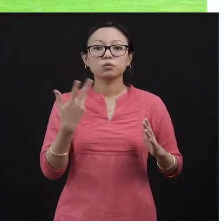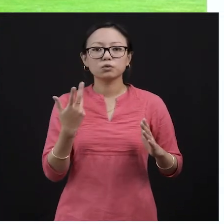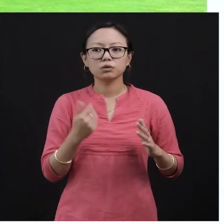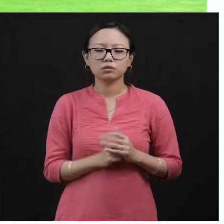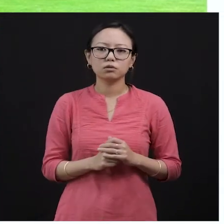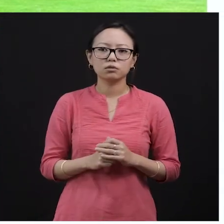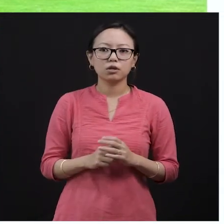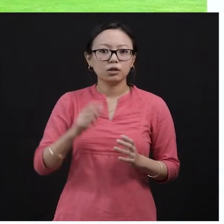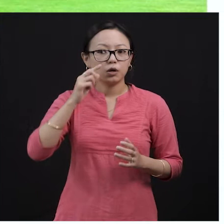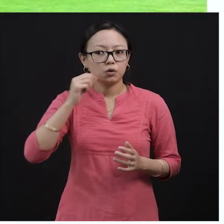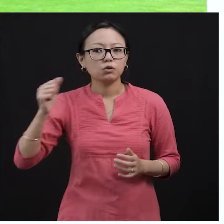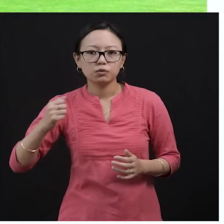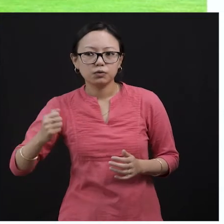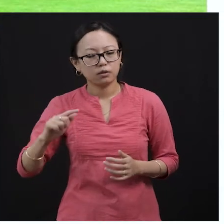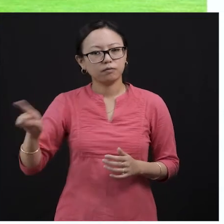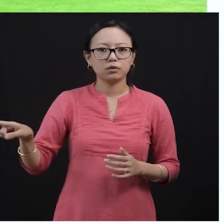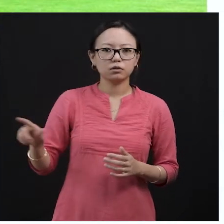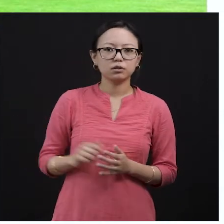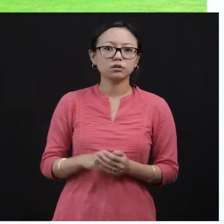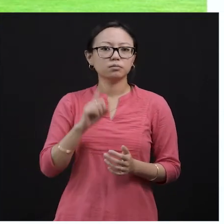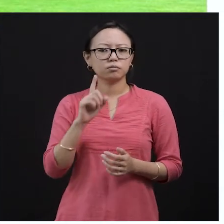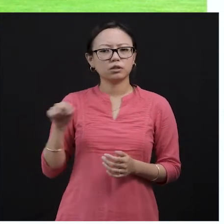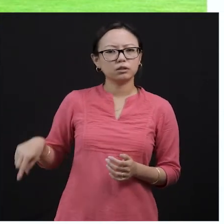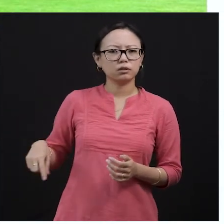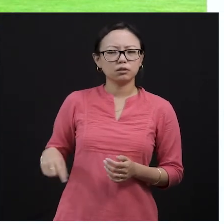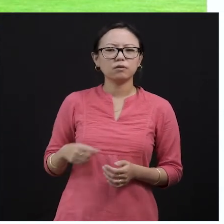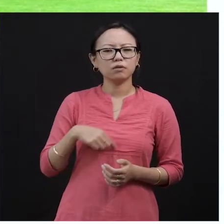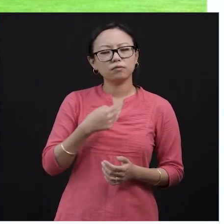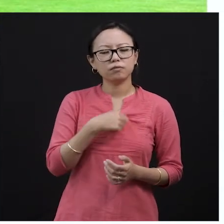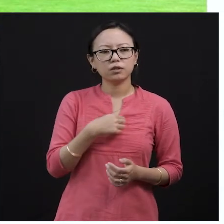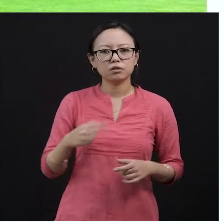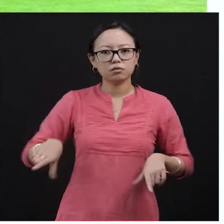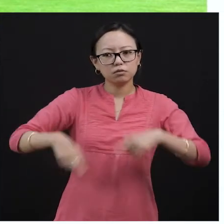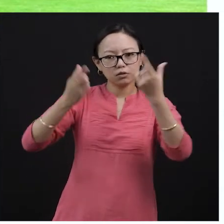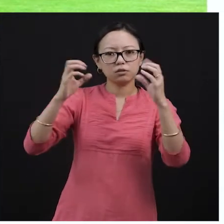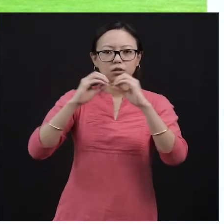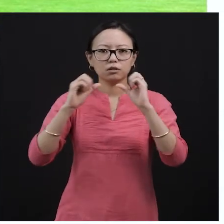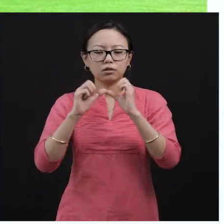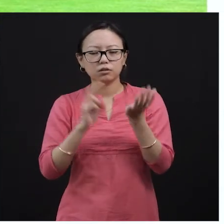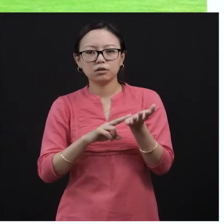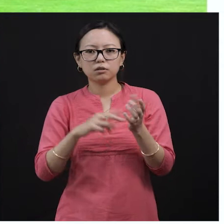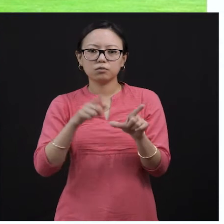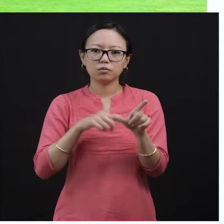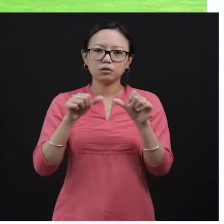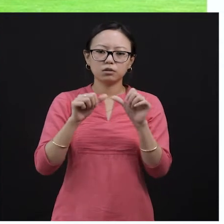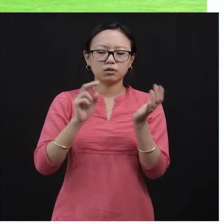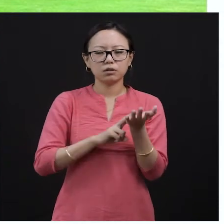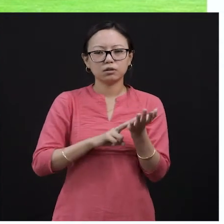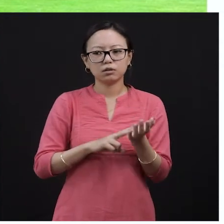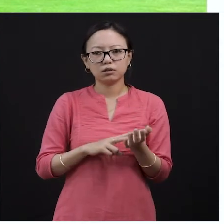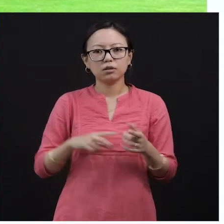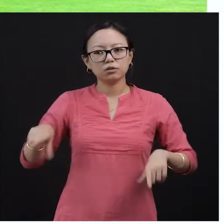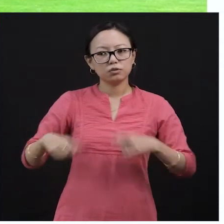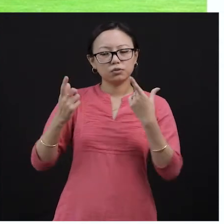to sit on the tree. I repeat, he loves to sit on the banyan tree. There are so many reasons why you will see that